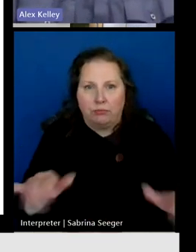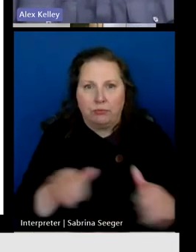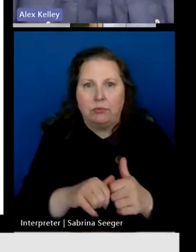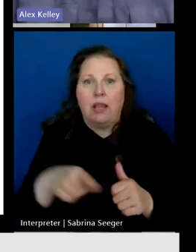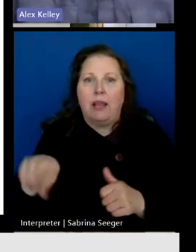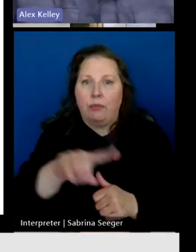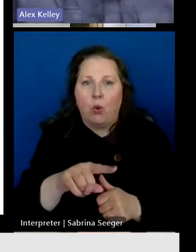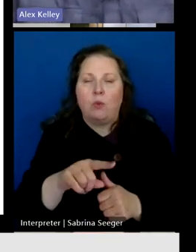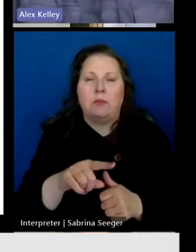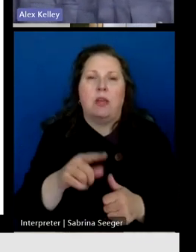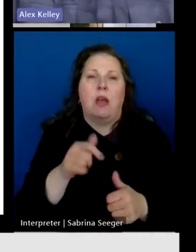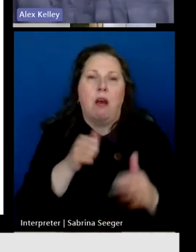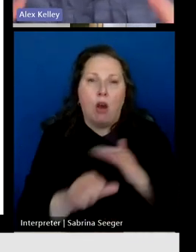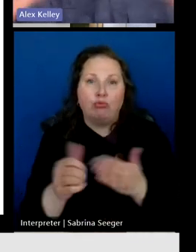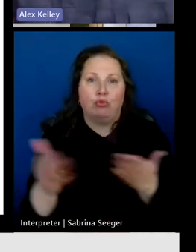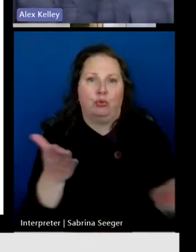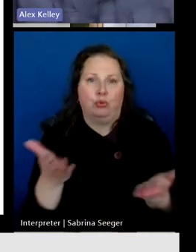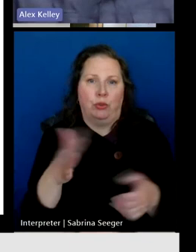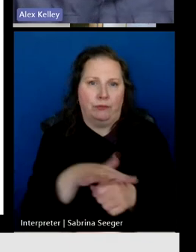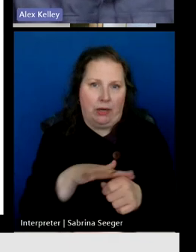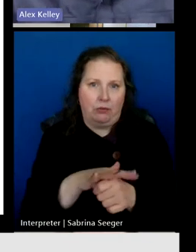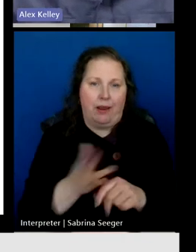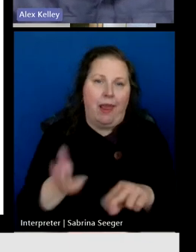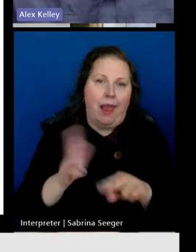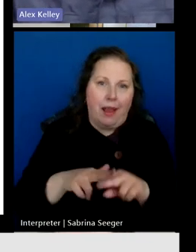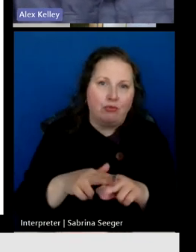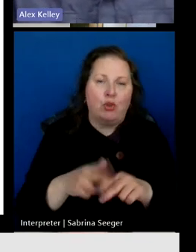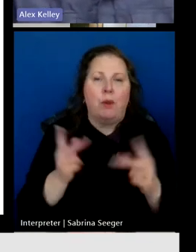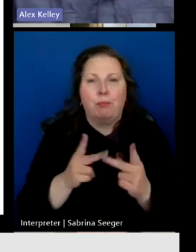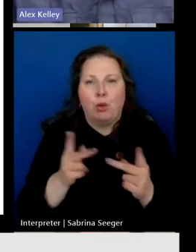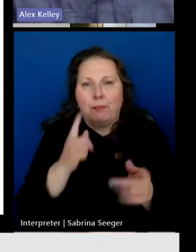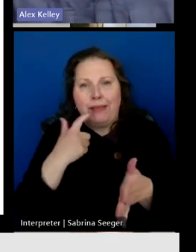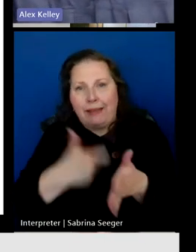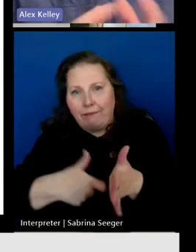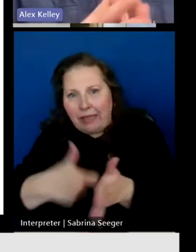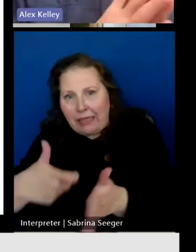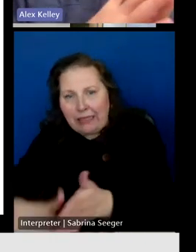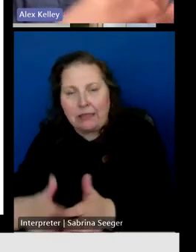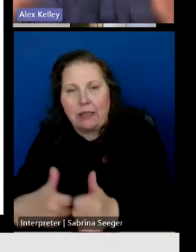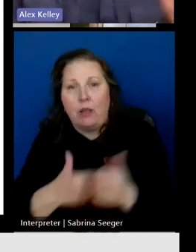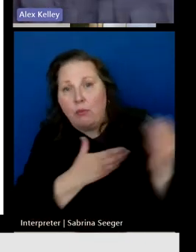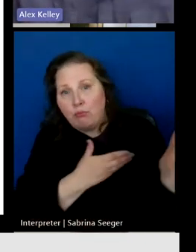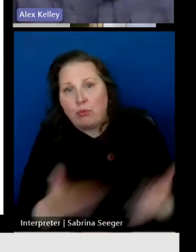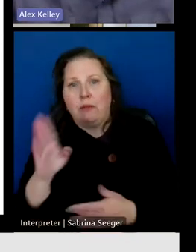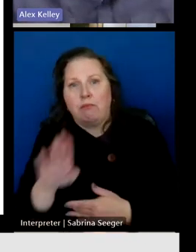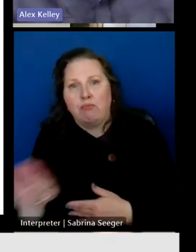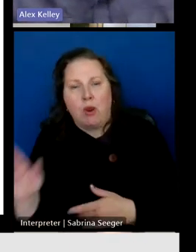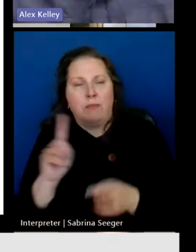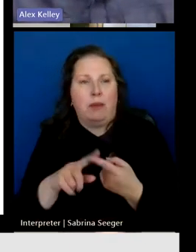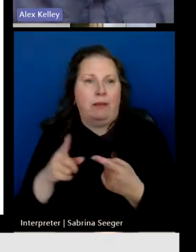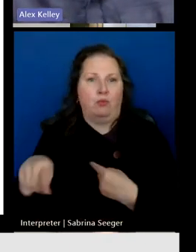areas with those extra permitting fees for people who are bringing broadband to the very